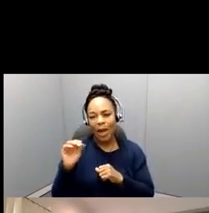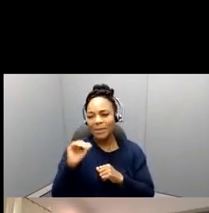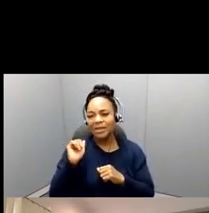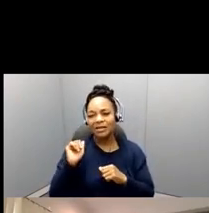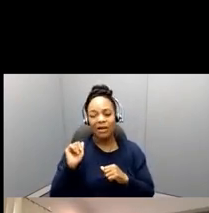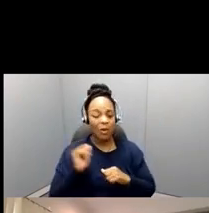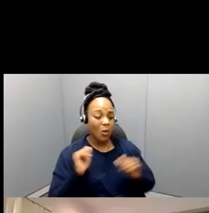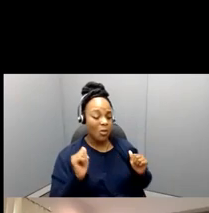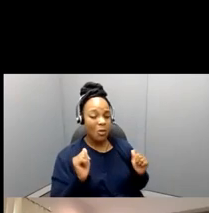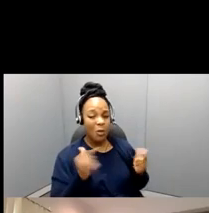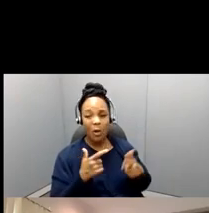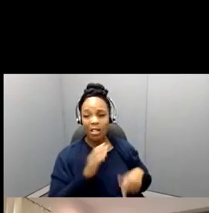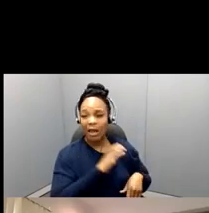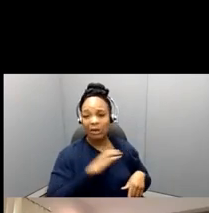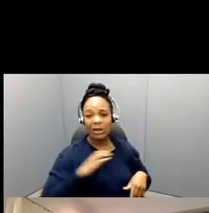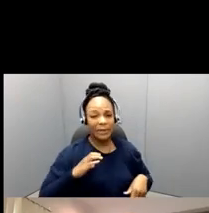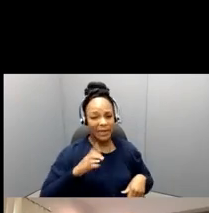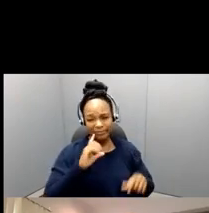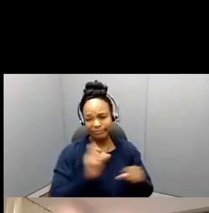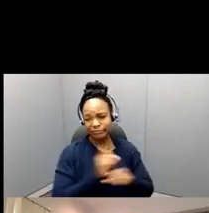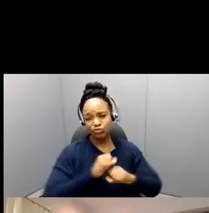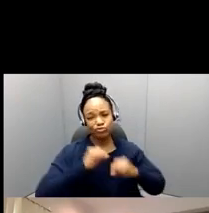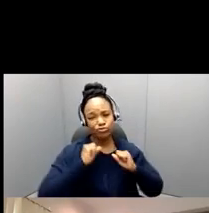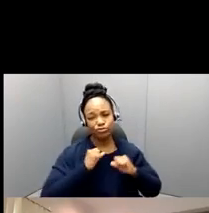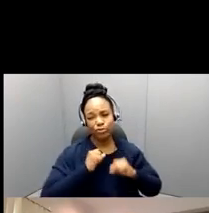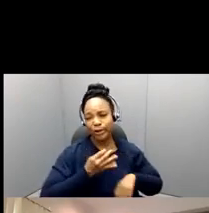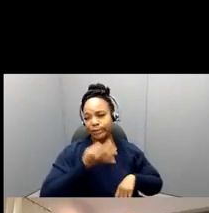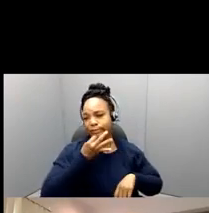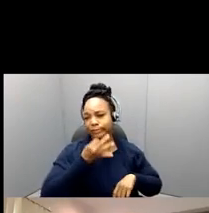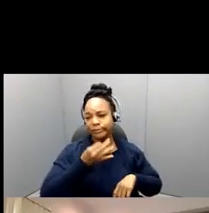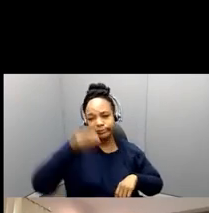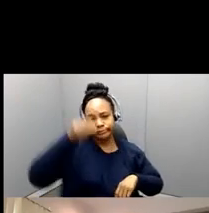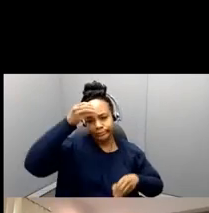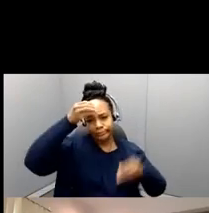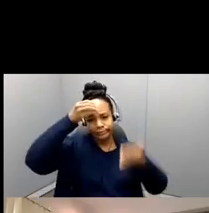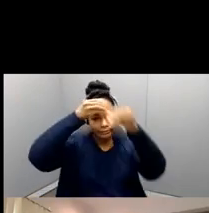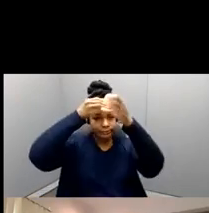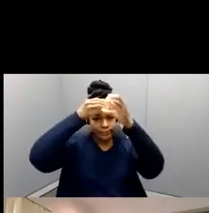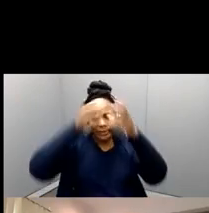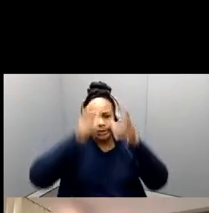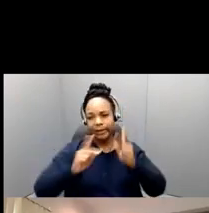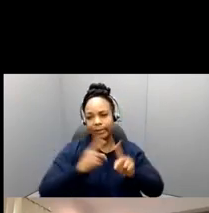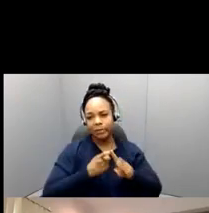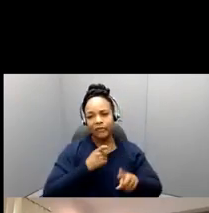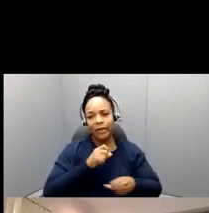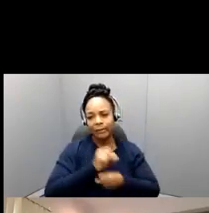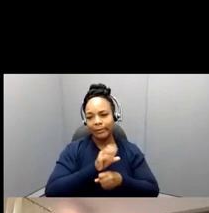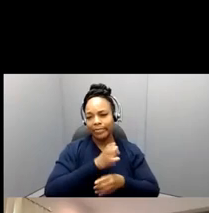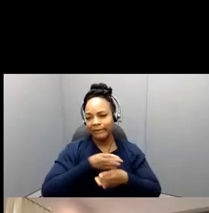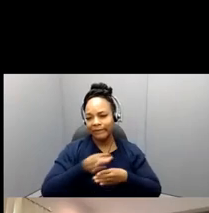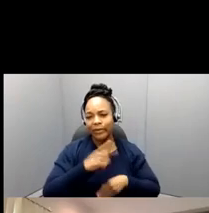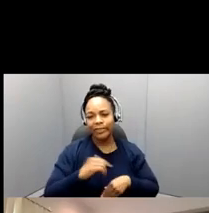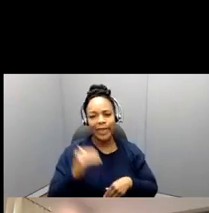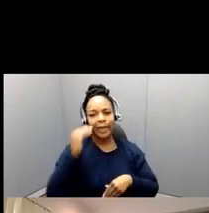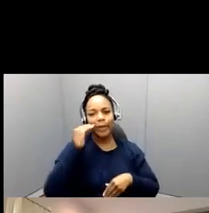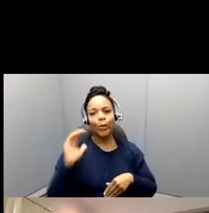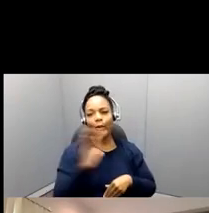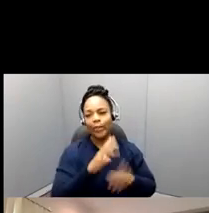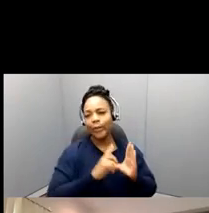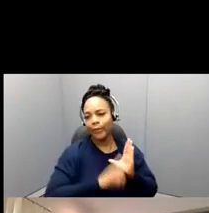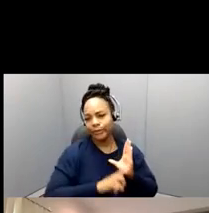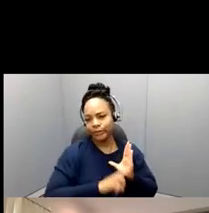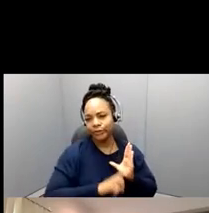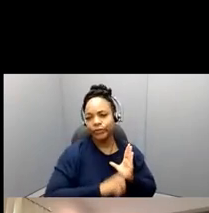uh, will know, know this research, um, you know, so that, yeah, it becomes, for us, it's, it's, uh,